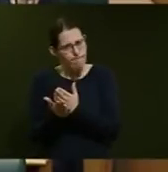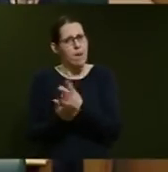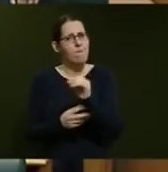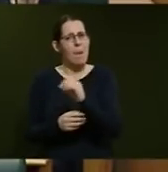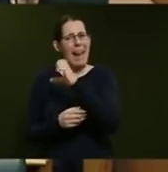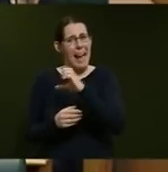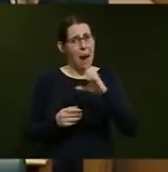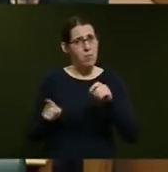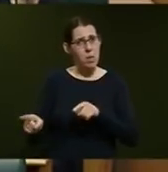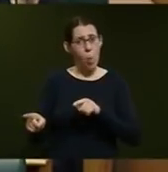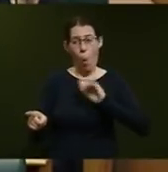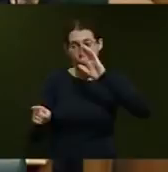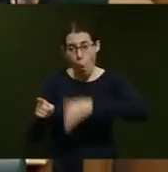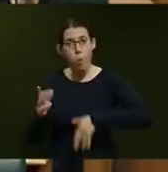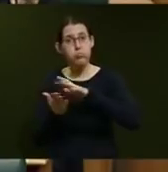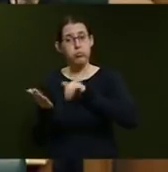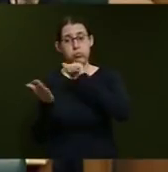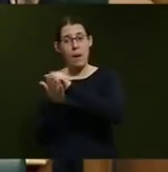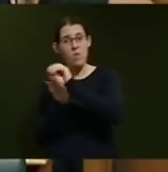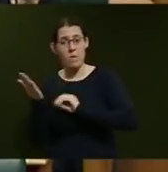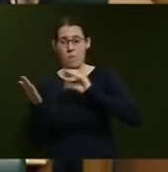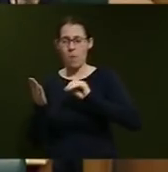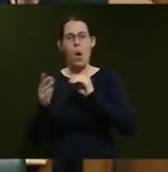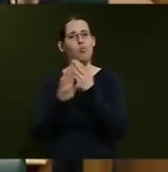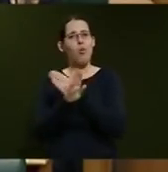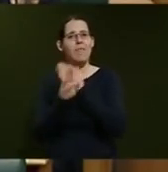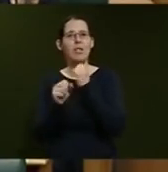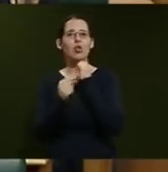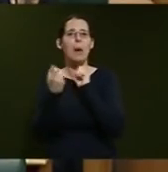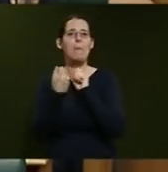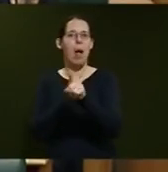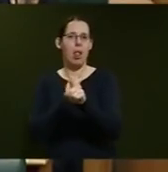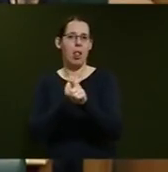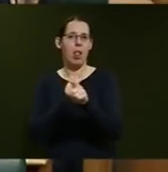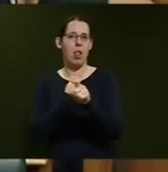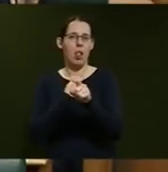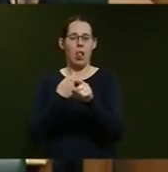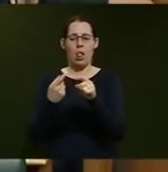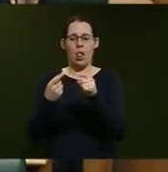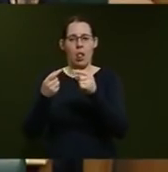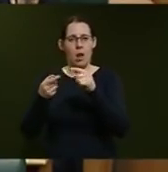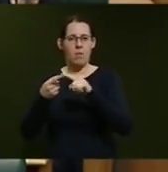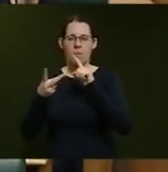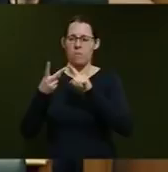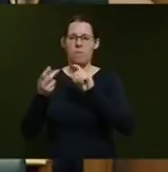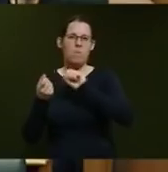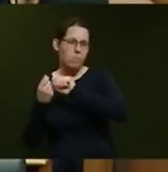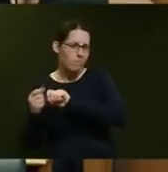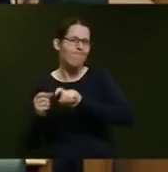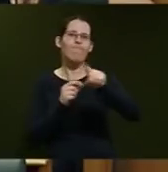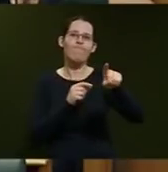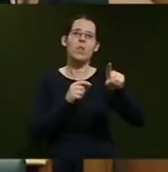all appropriate records from her private Gmail account to her ministerial email accounts so that they can be searched for official